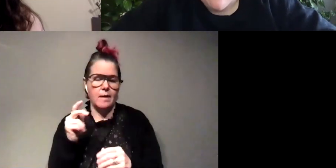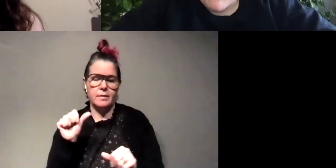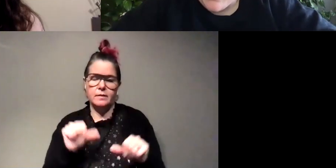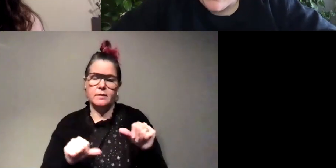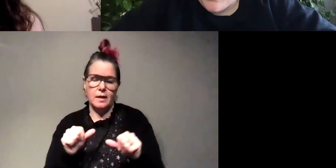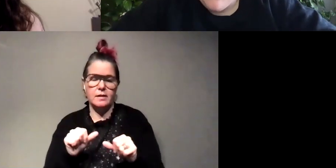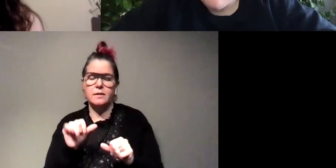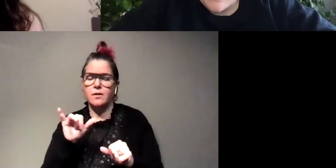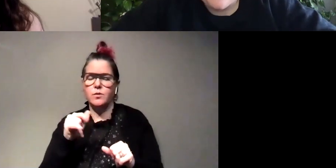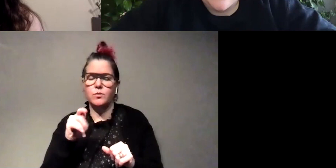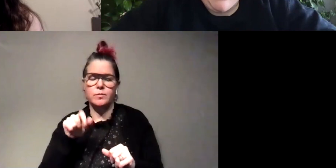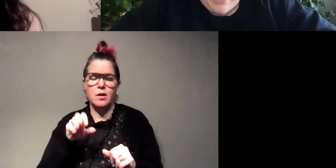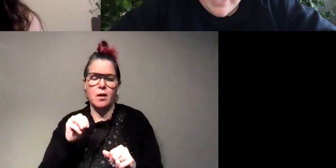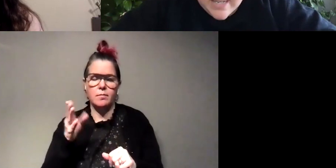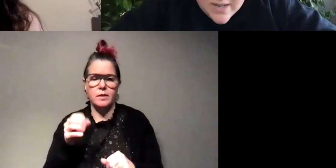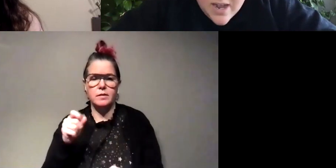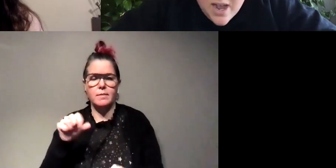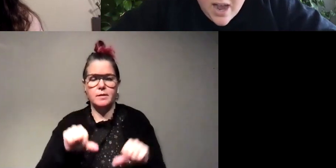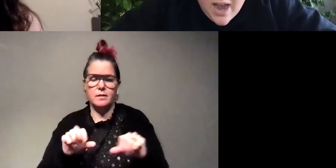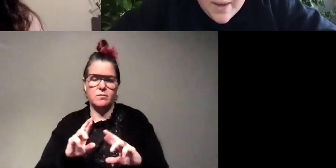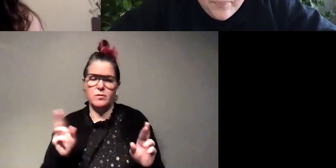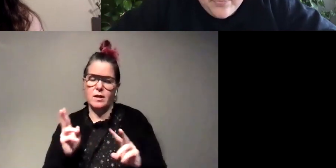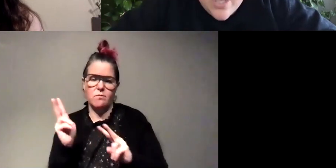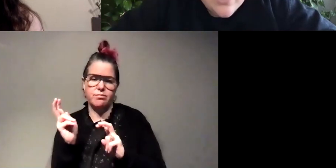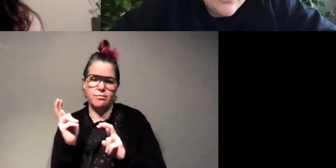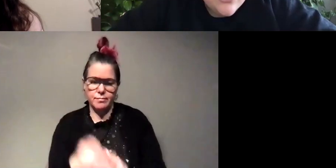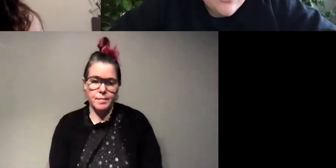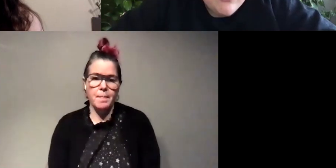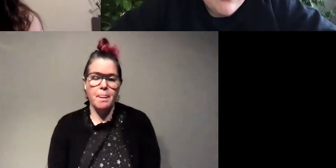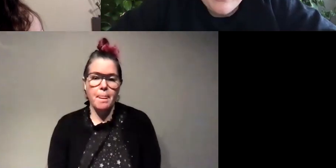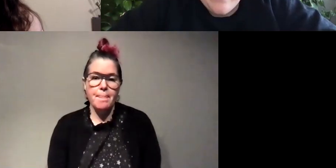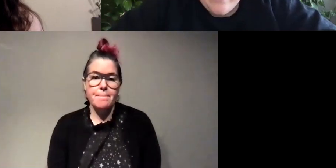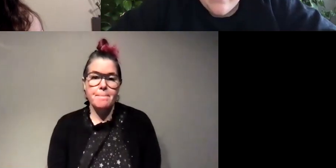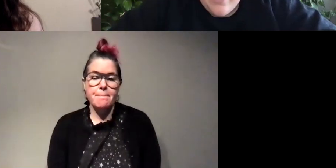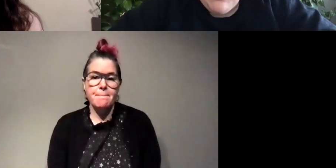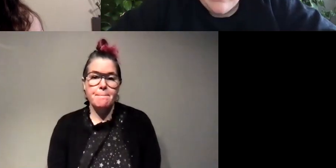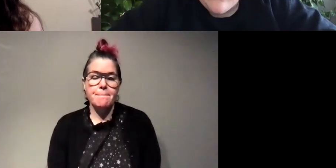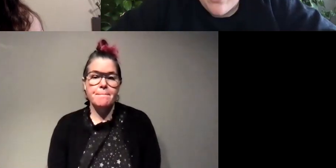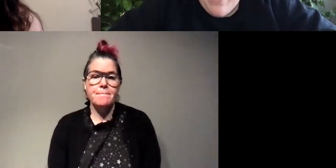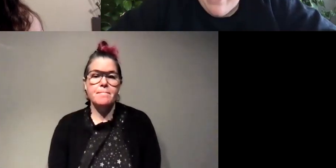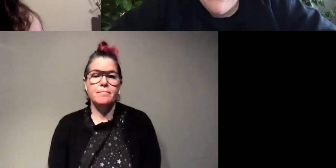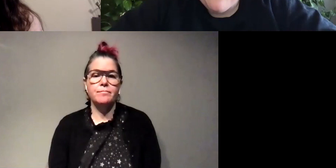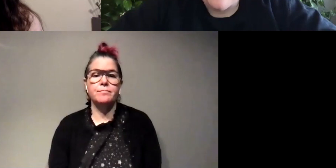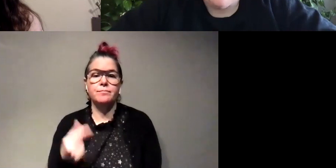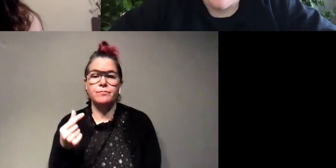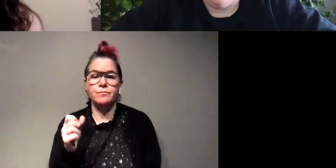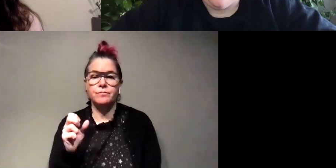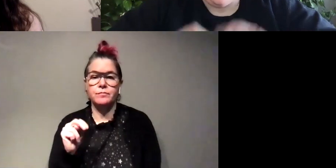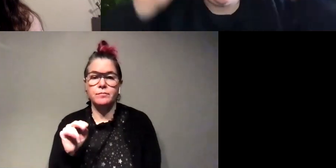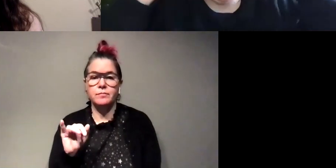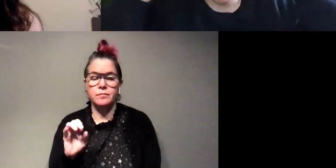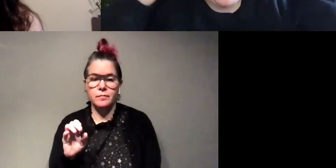at youtube.com skype a scientist um jeannie uh would like to know how the first